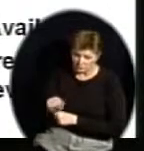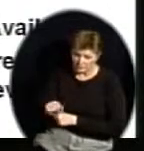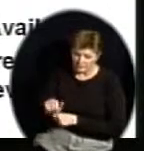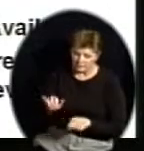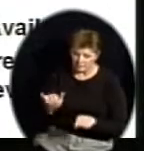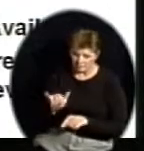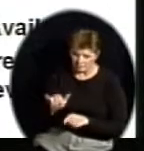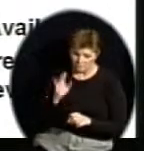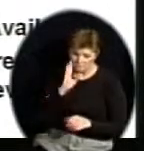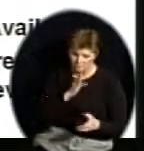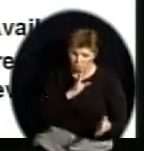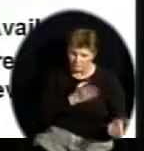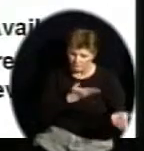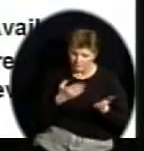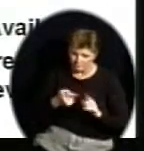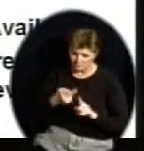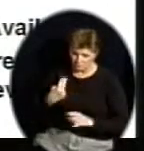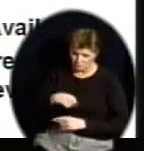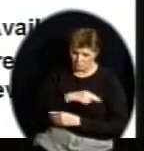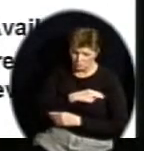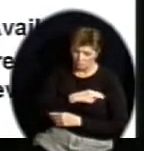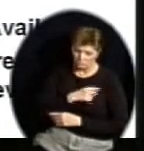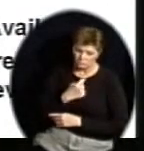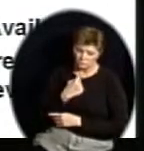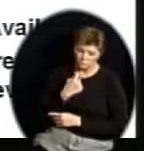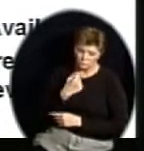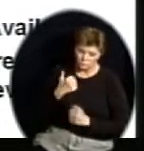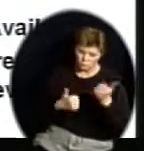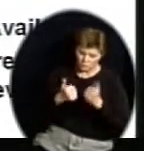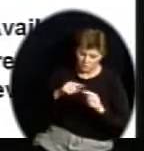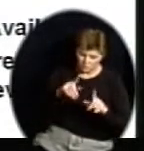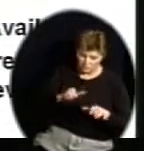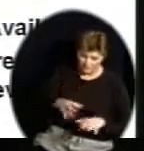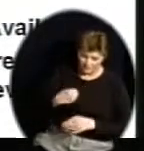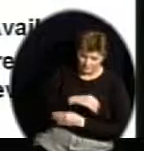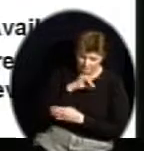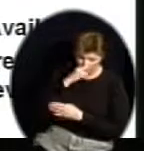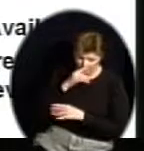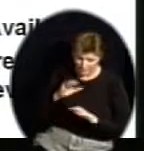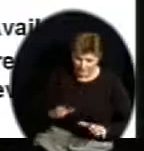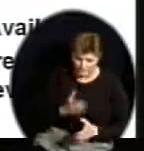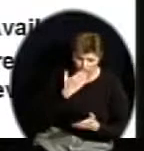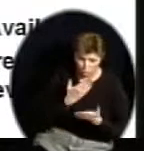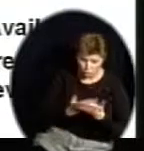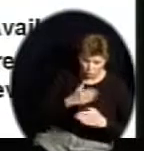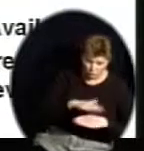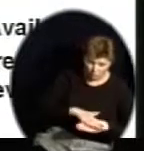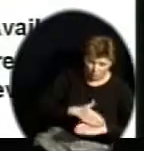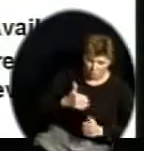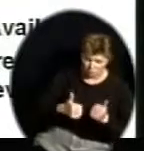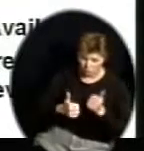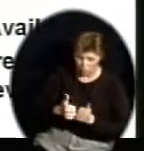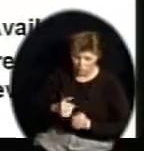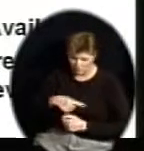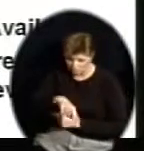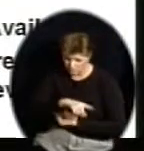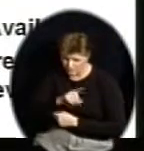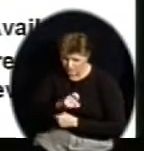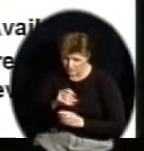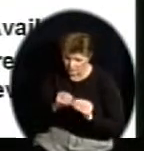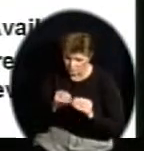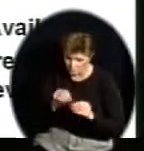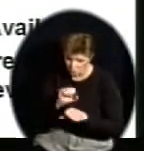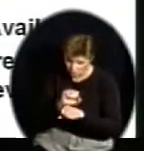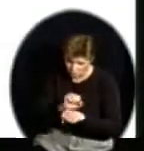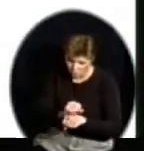we the lowest on? Which ones did our kids do well on? So that we are changing our teaching practices, looking at different lessons, as we look at those objectives